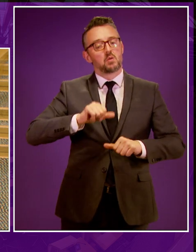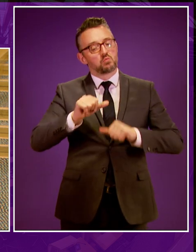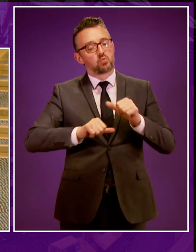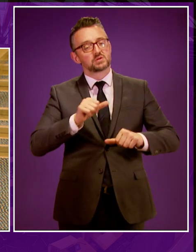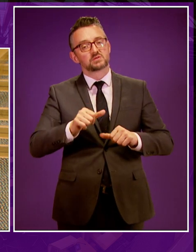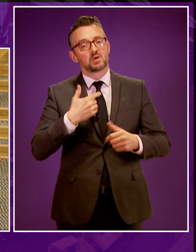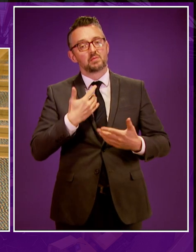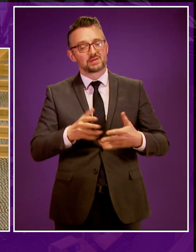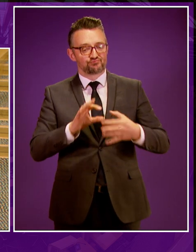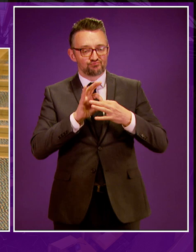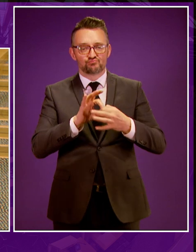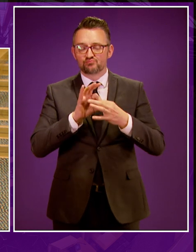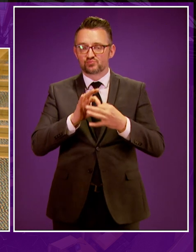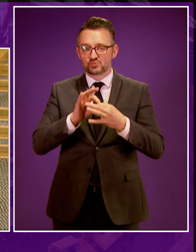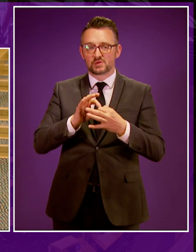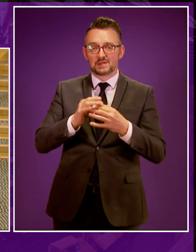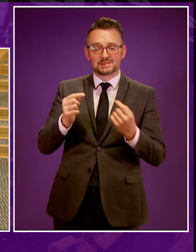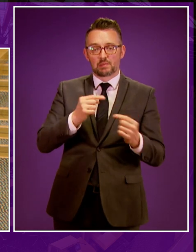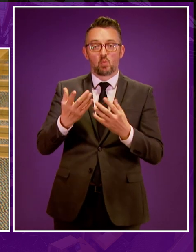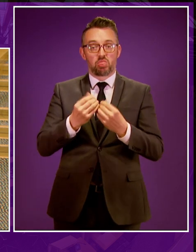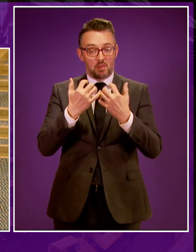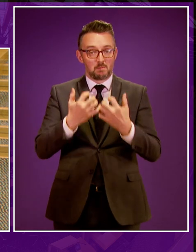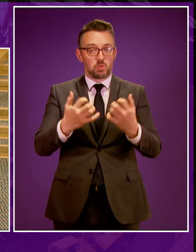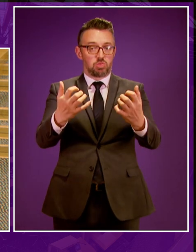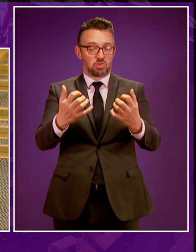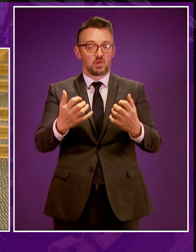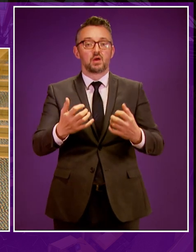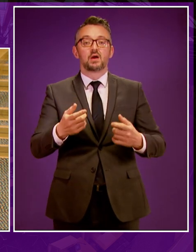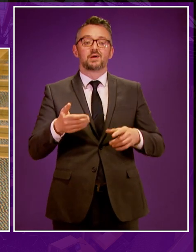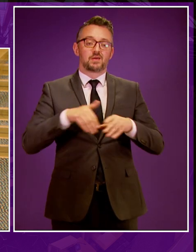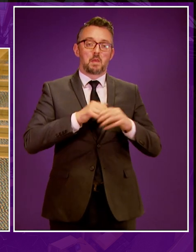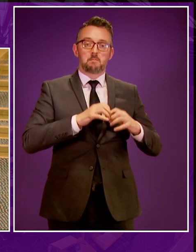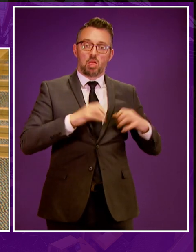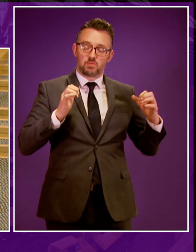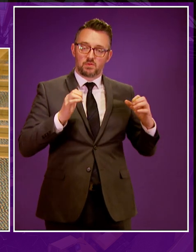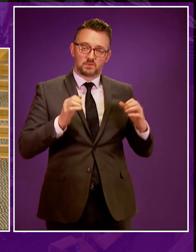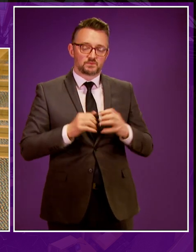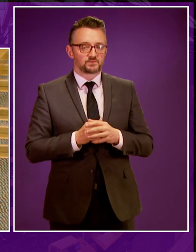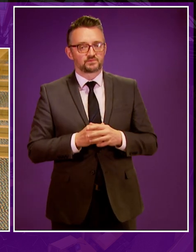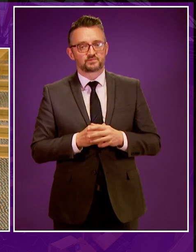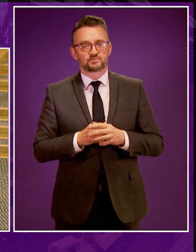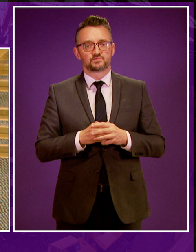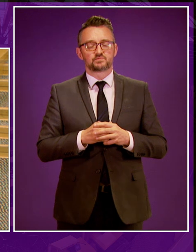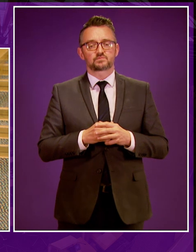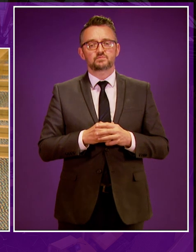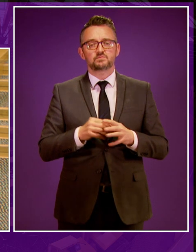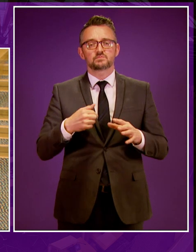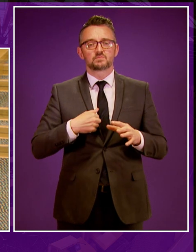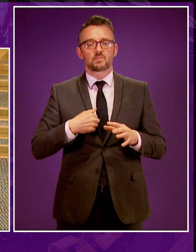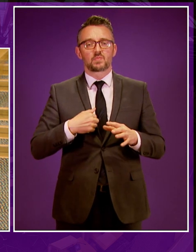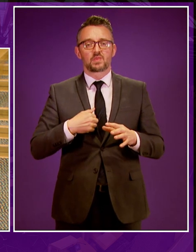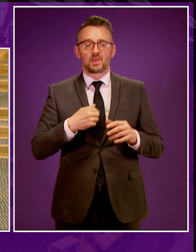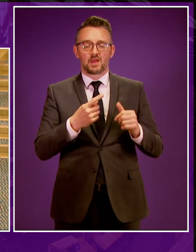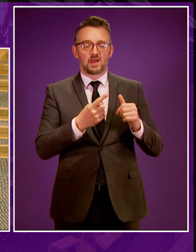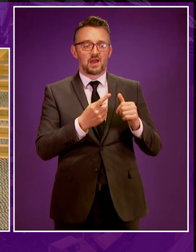fully committed to engaging in a balanced, informed debate with the public, stakeholders and Parliament. Just a breath was taken away by